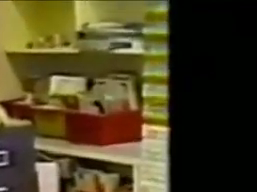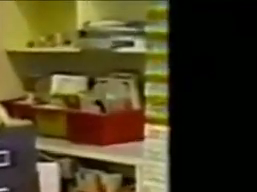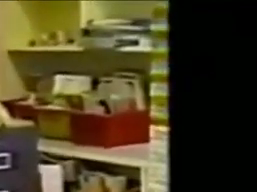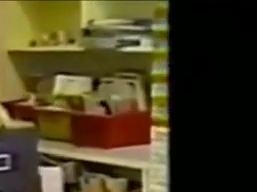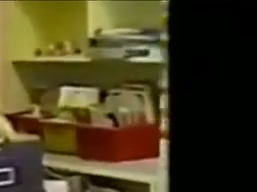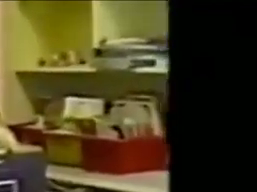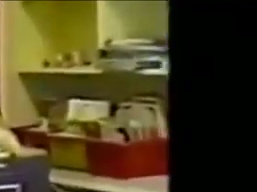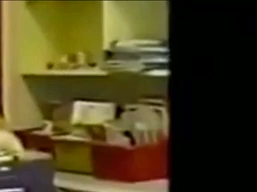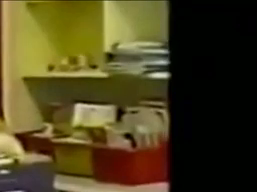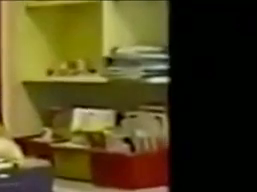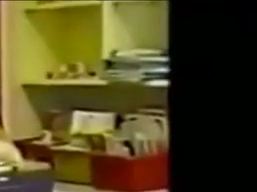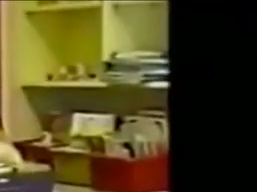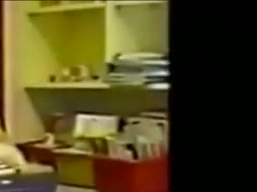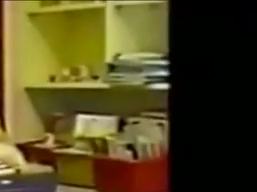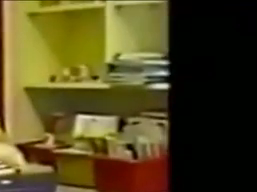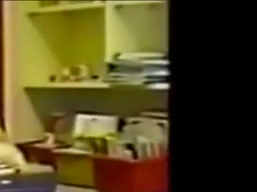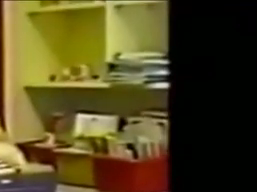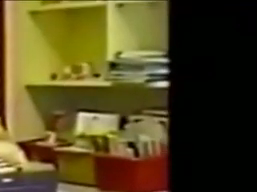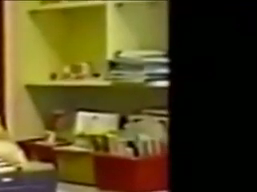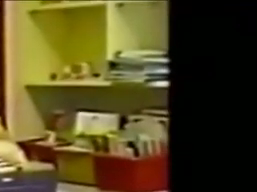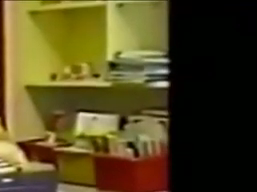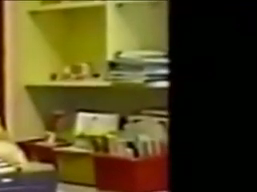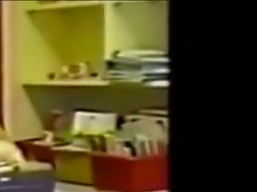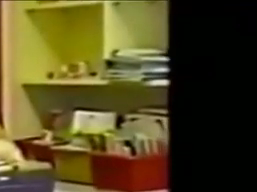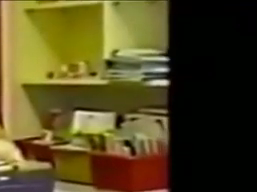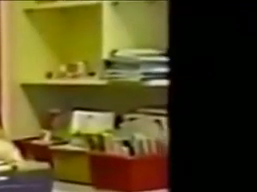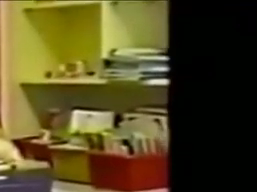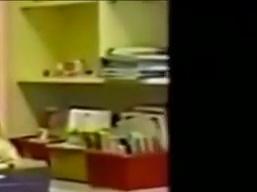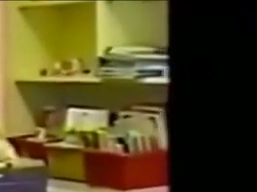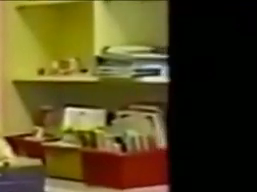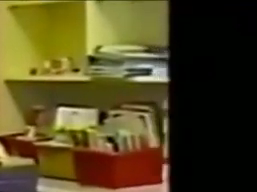Oh, I don't know. I don't know.